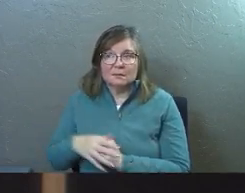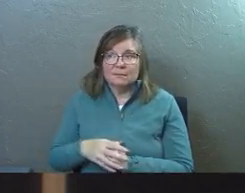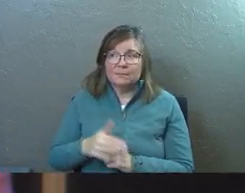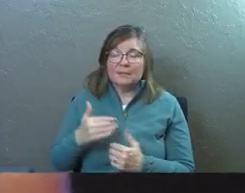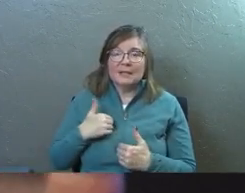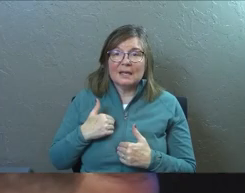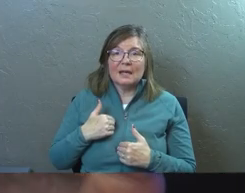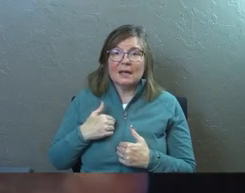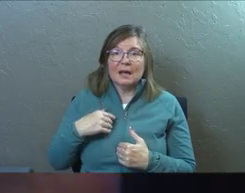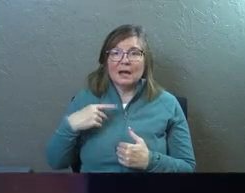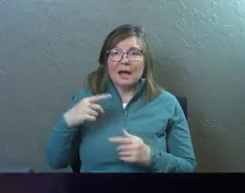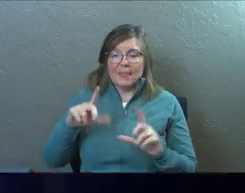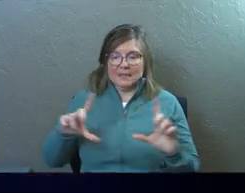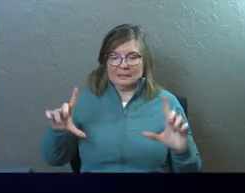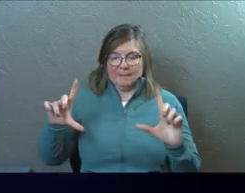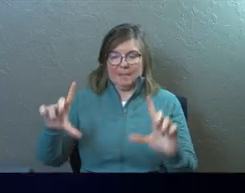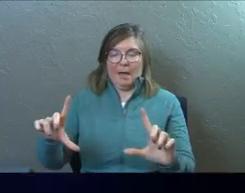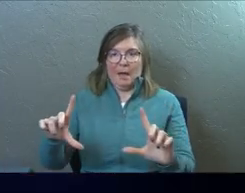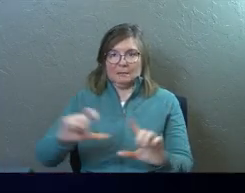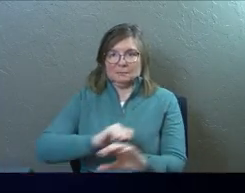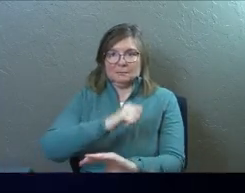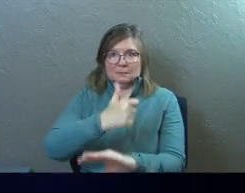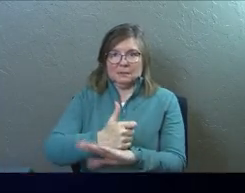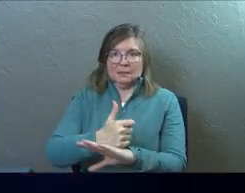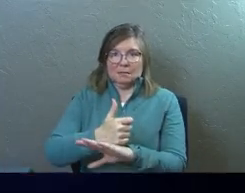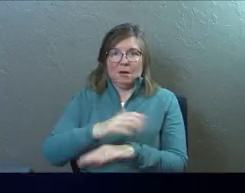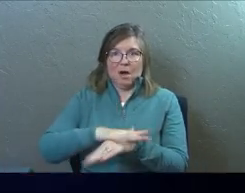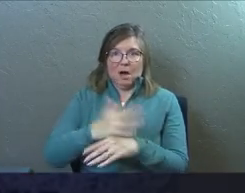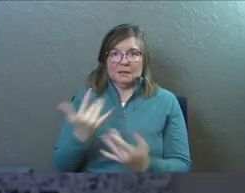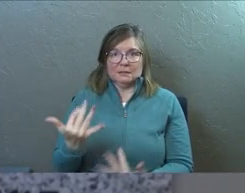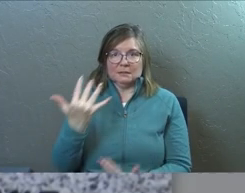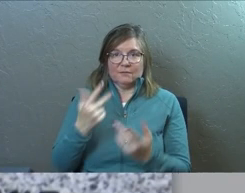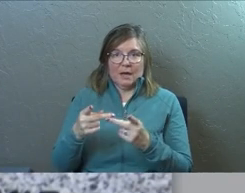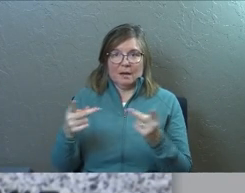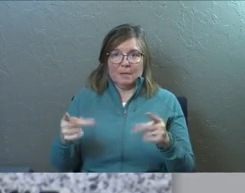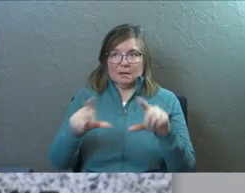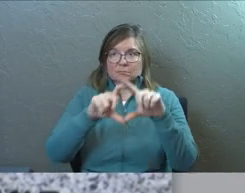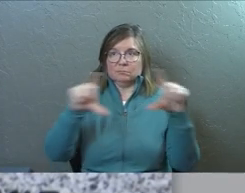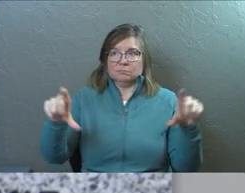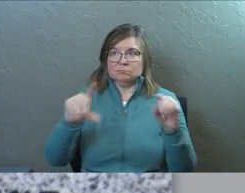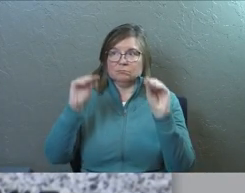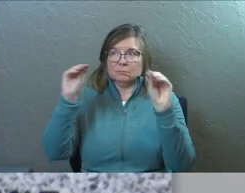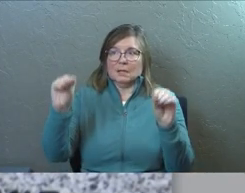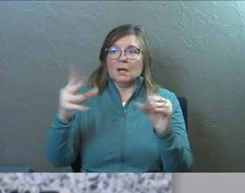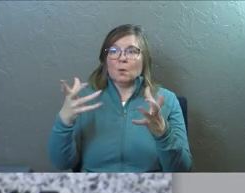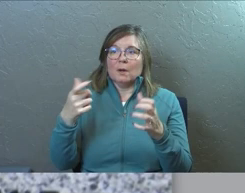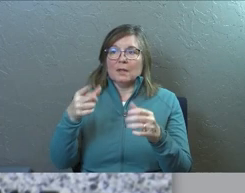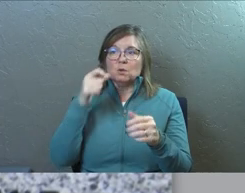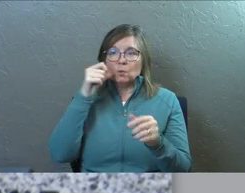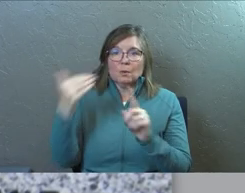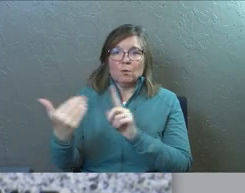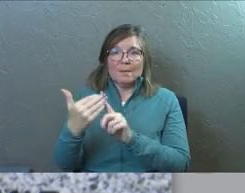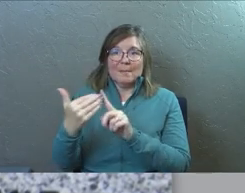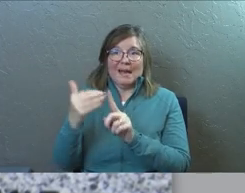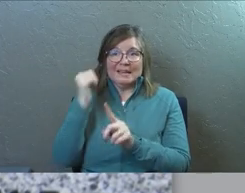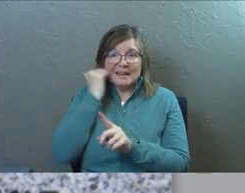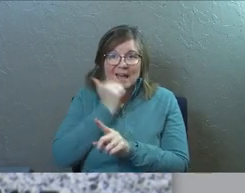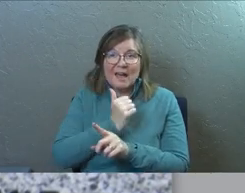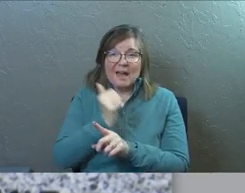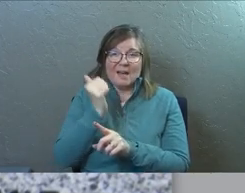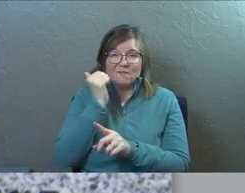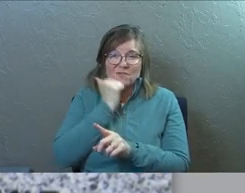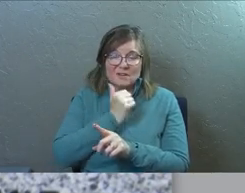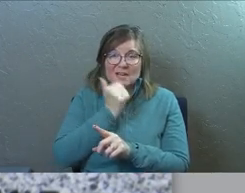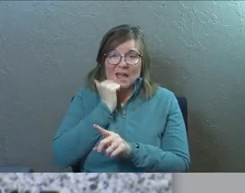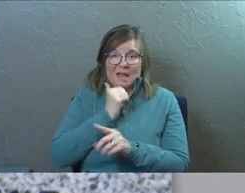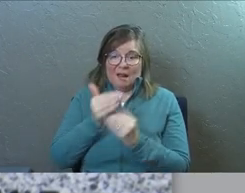He had this plaque put above his mantle at home and he wanted it there so that he would be reminded every single day